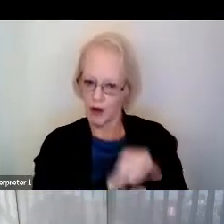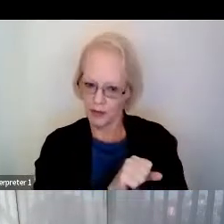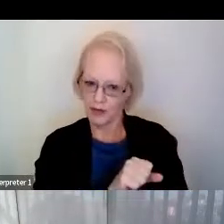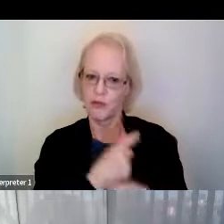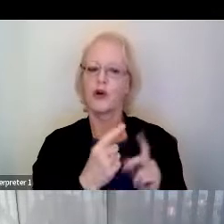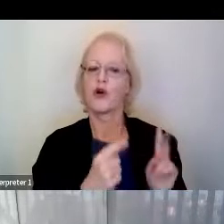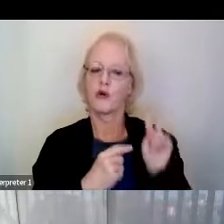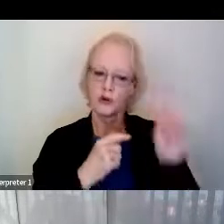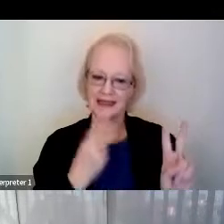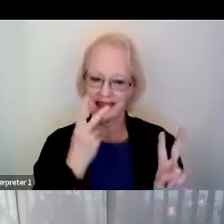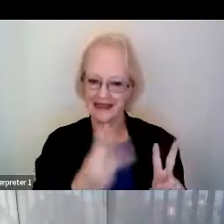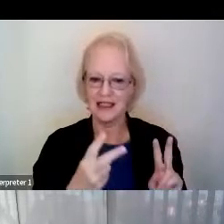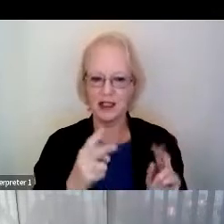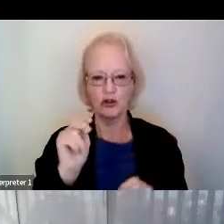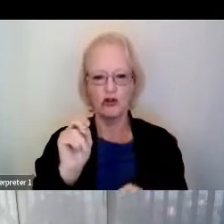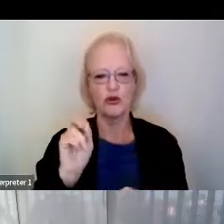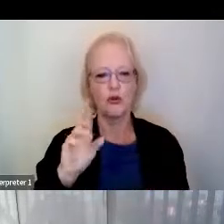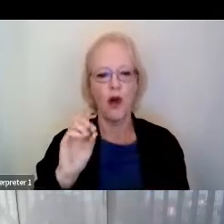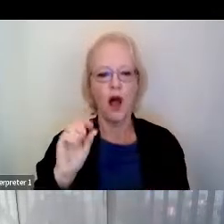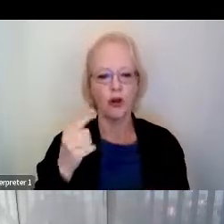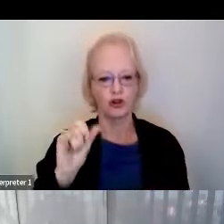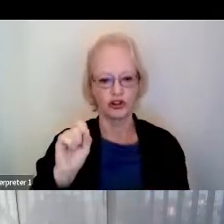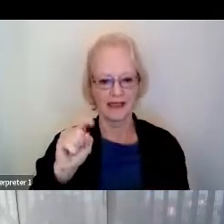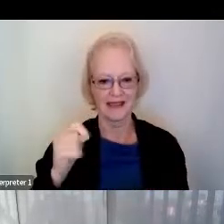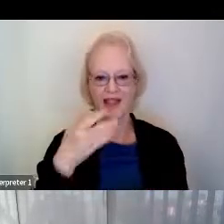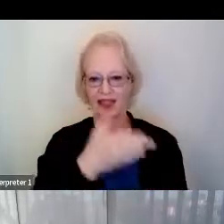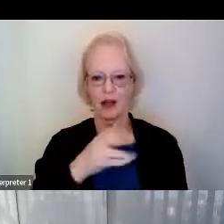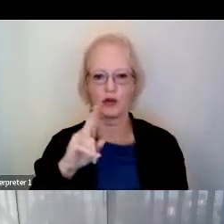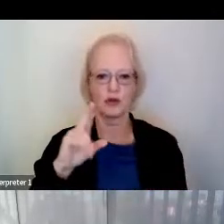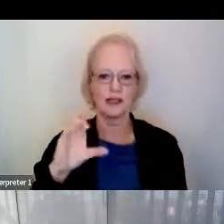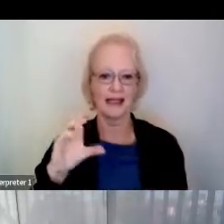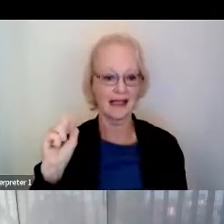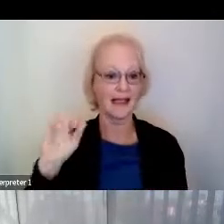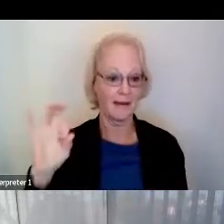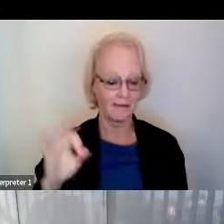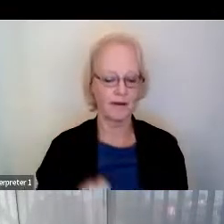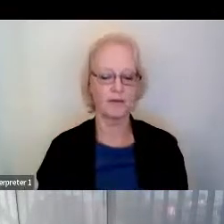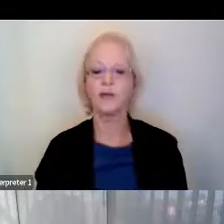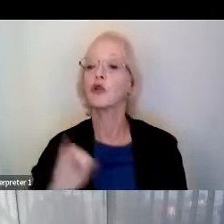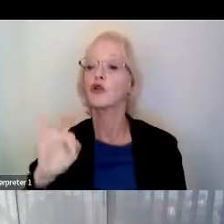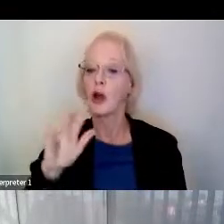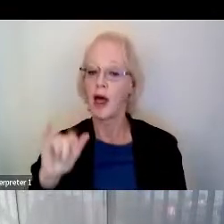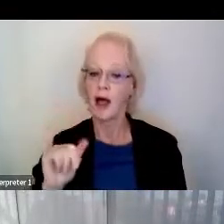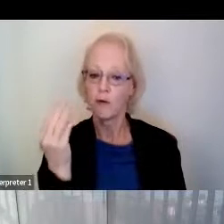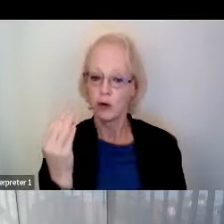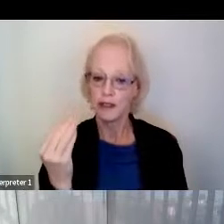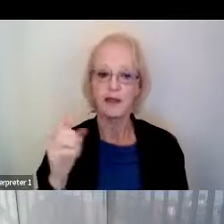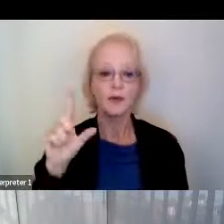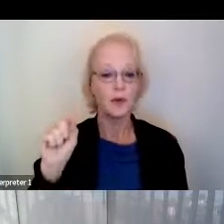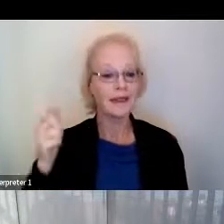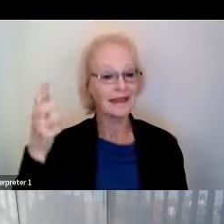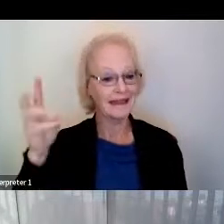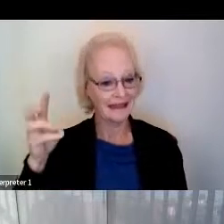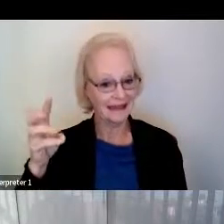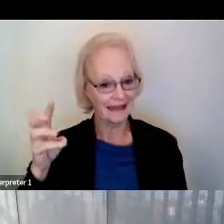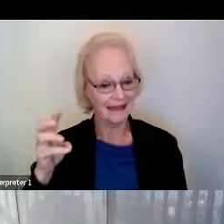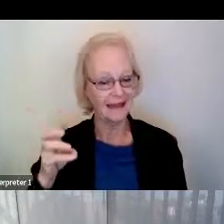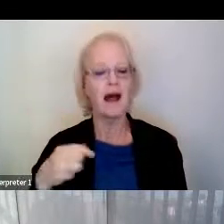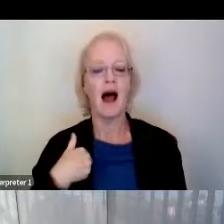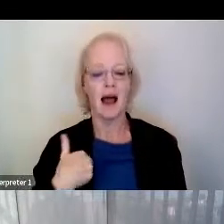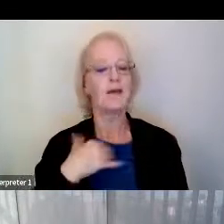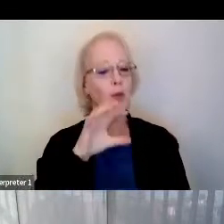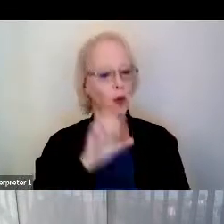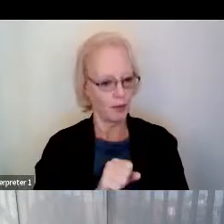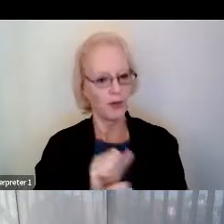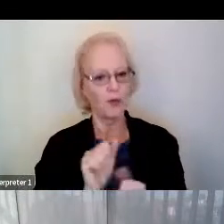neurologist there at UCSF. On July 14, 2016, I had the appointment with